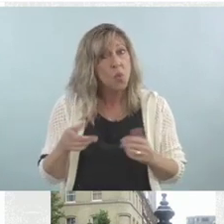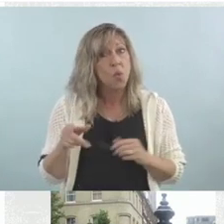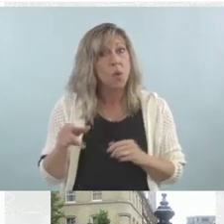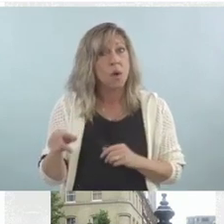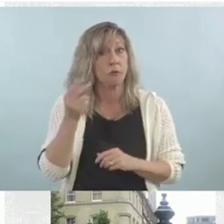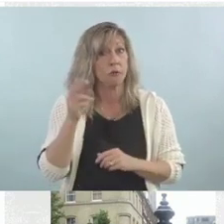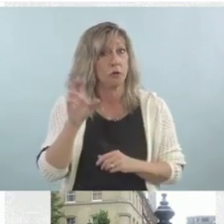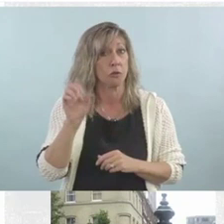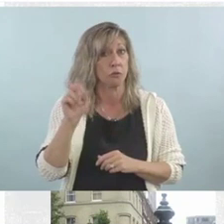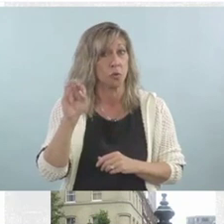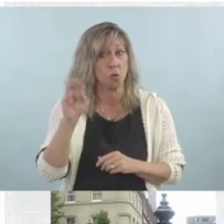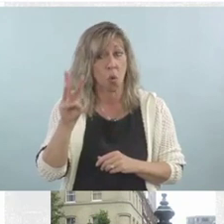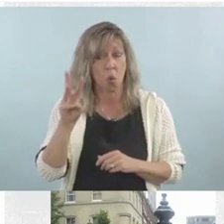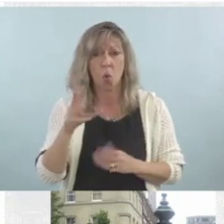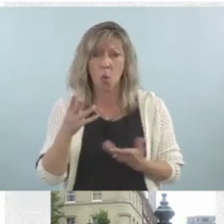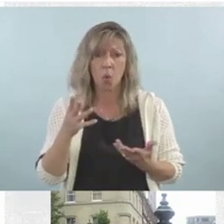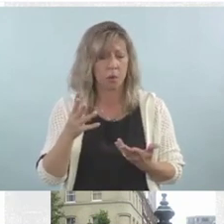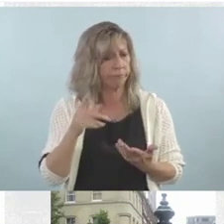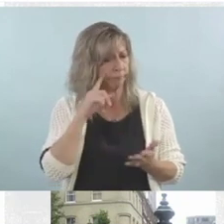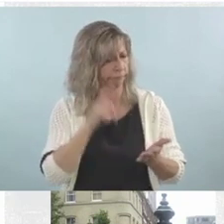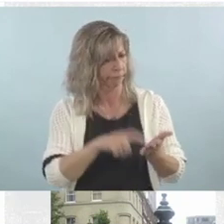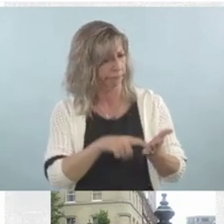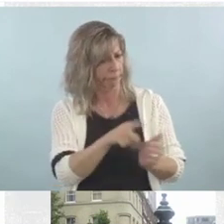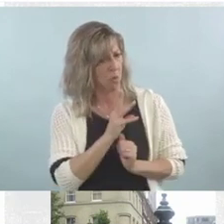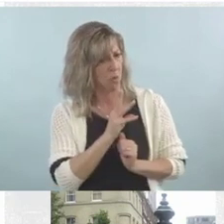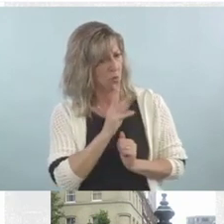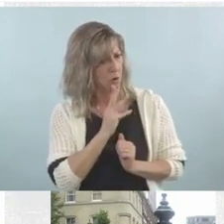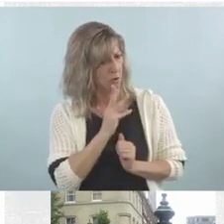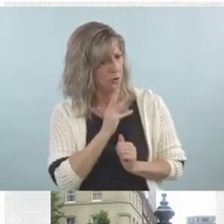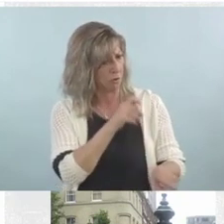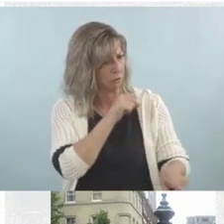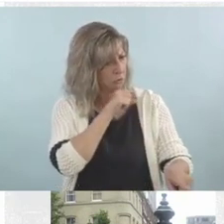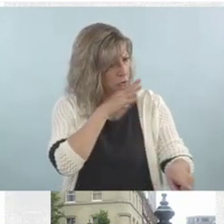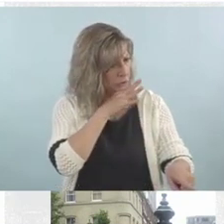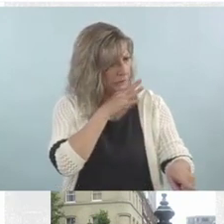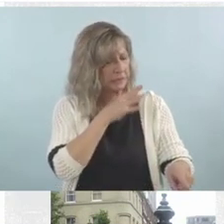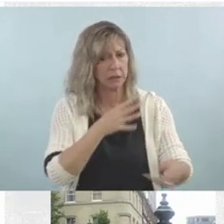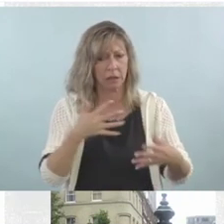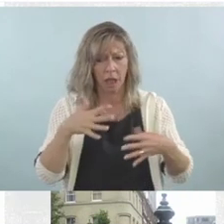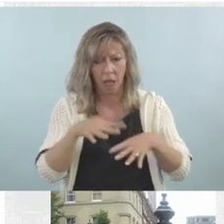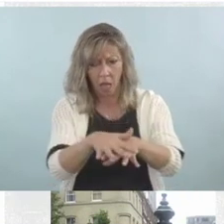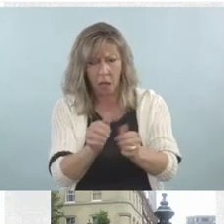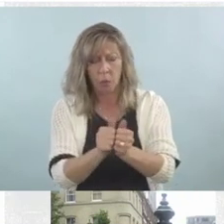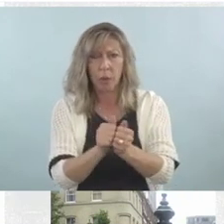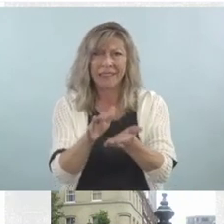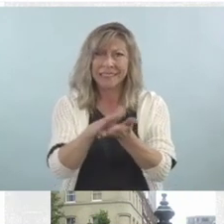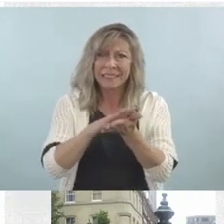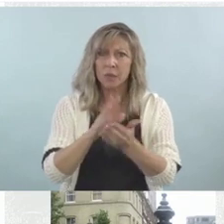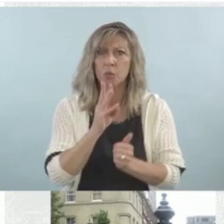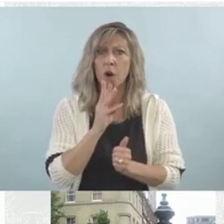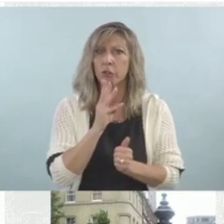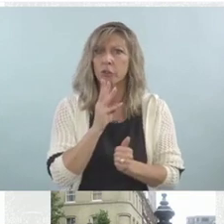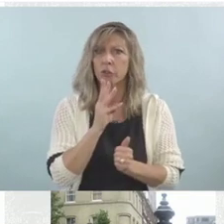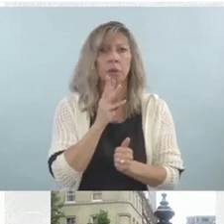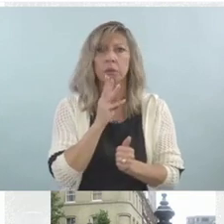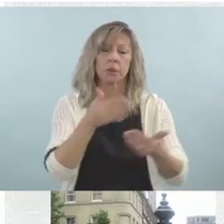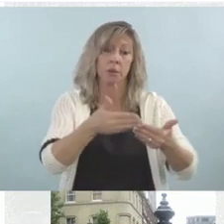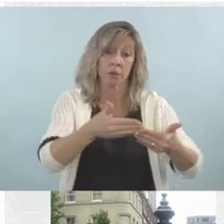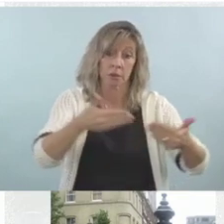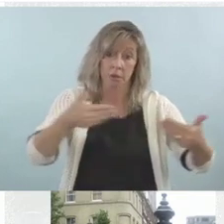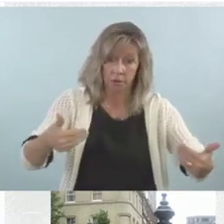we were able to reduce vulnerability and make sure that people were less vulnerable to illness.